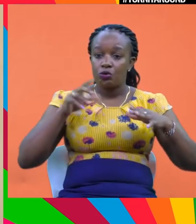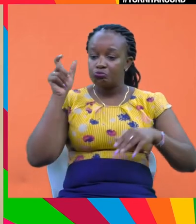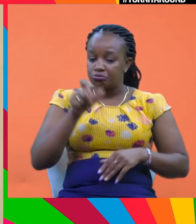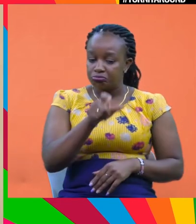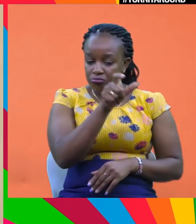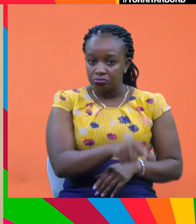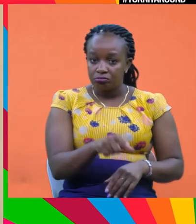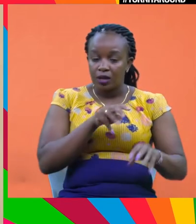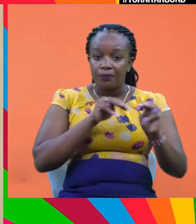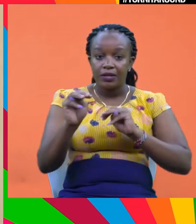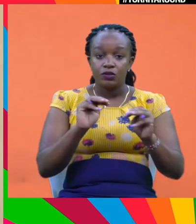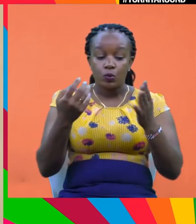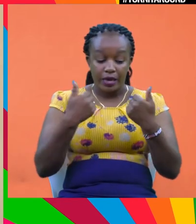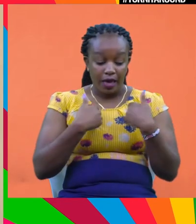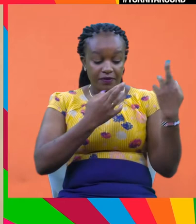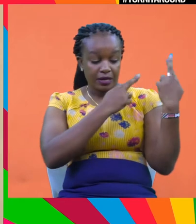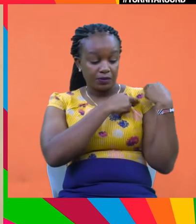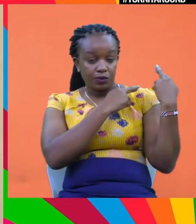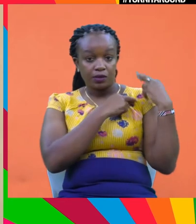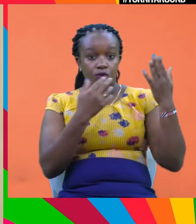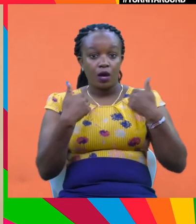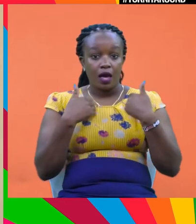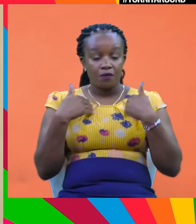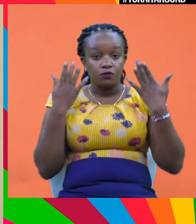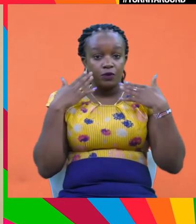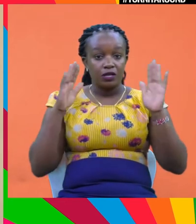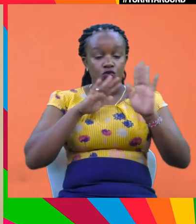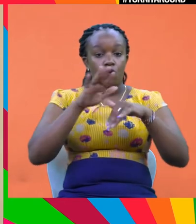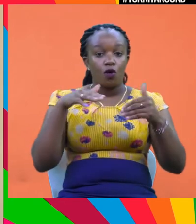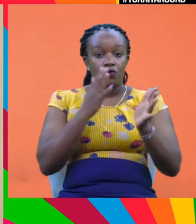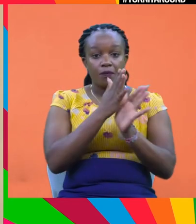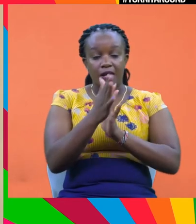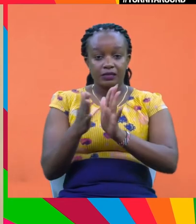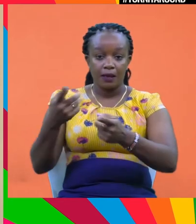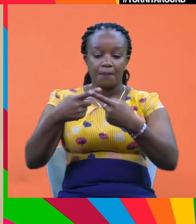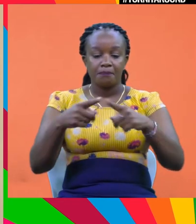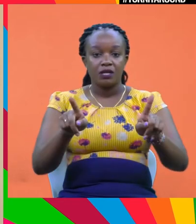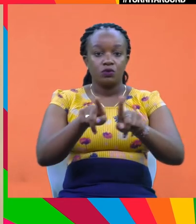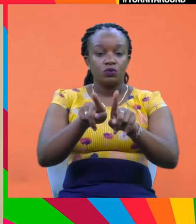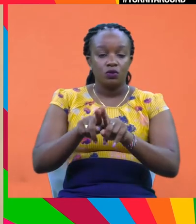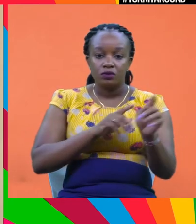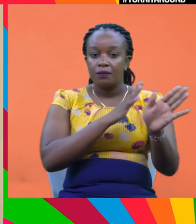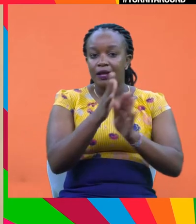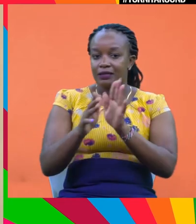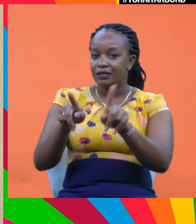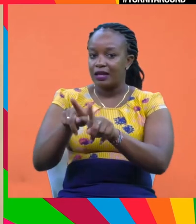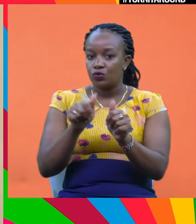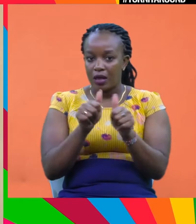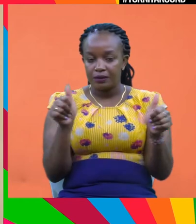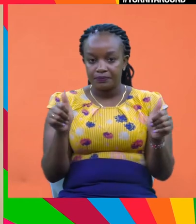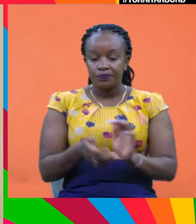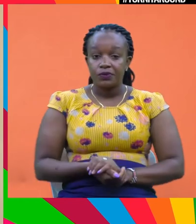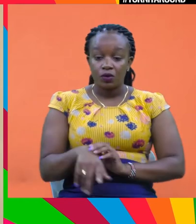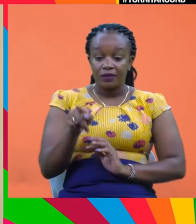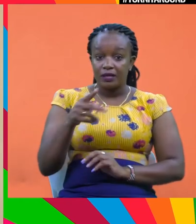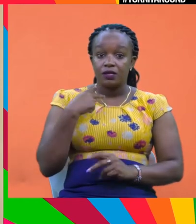says, well, we have a responsibility to our fiduciary, to our clients, but also to the planet as well. And so